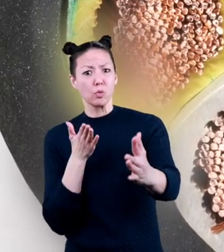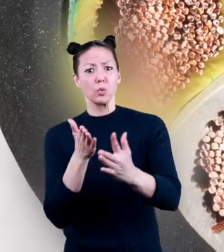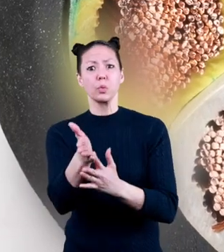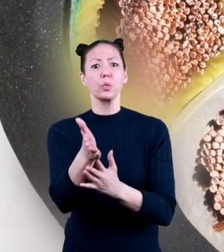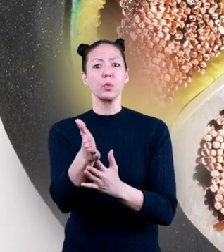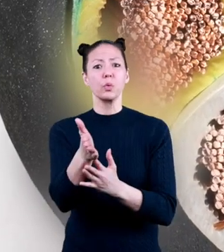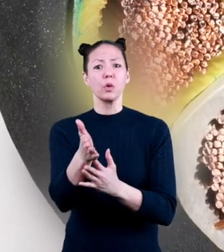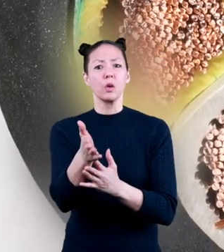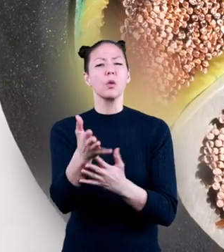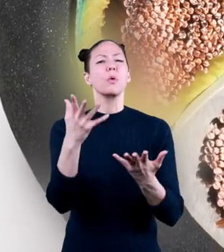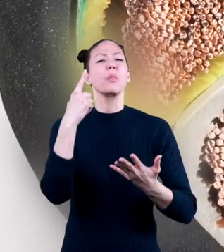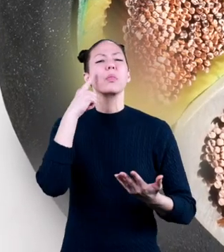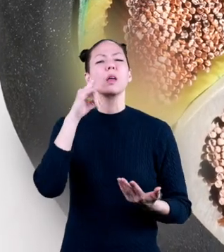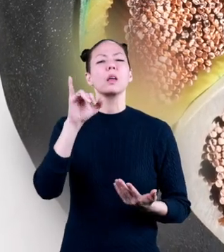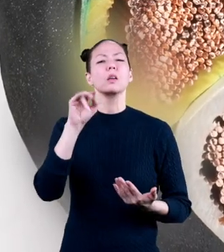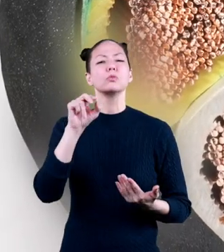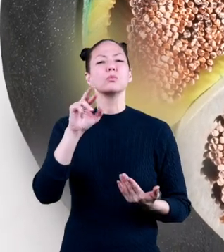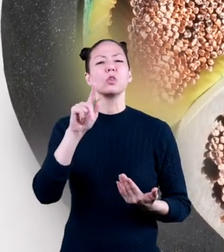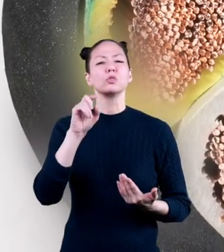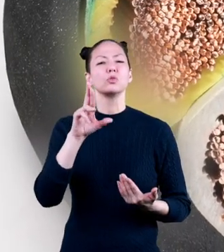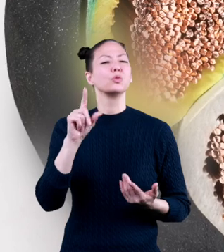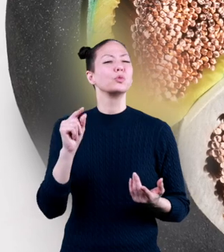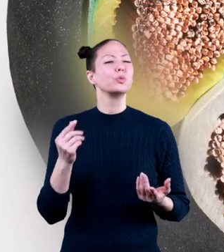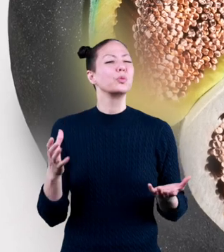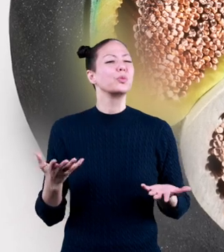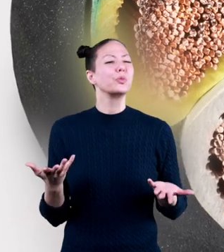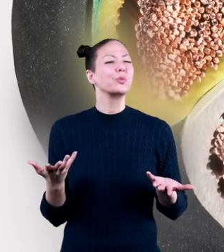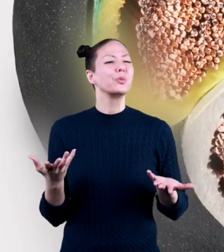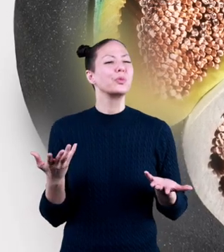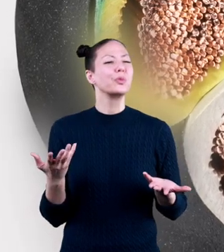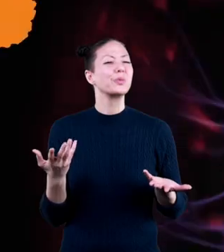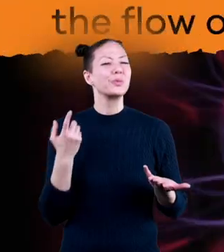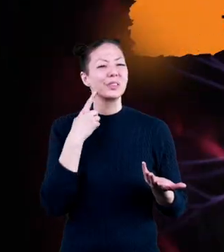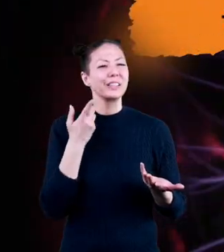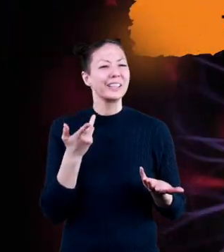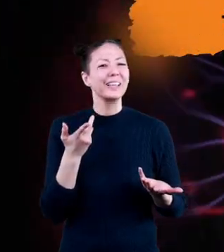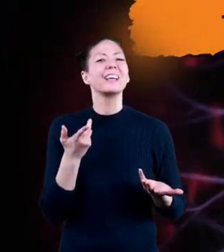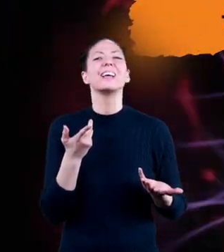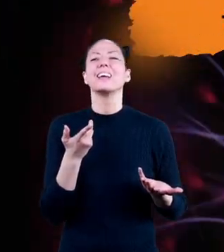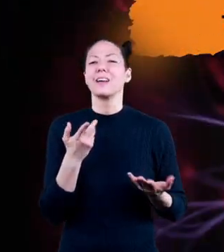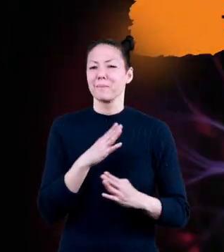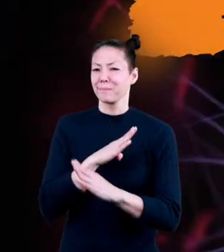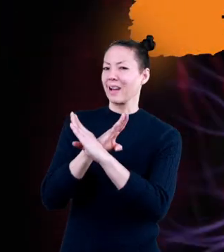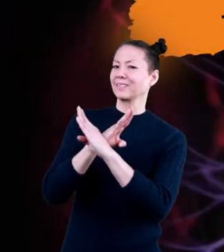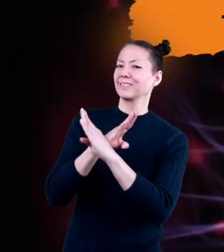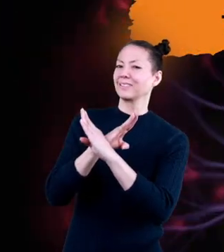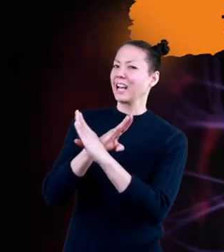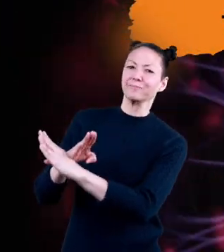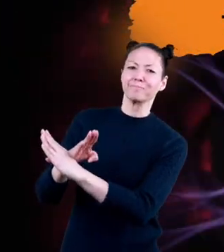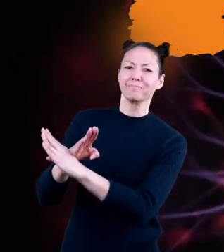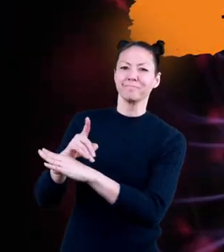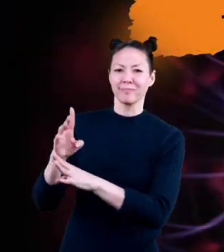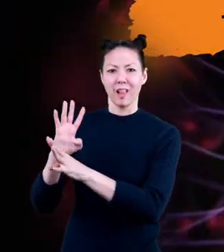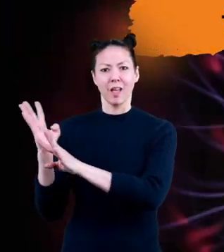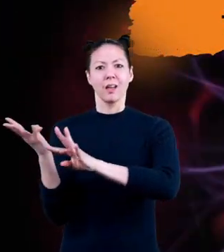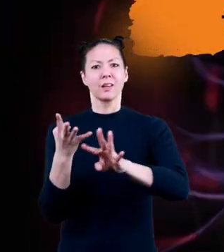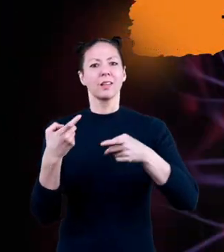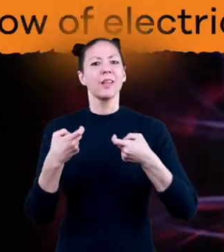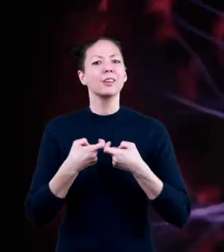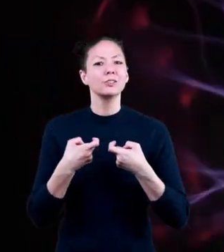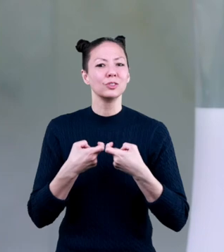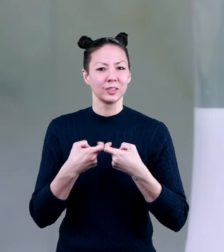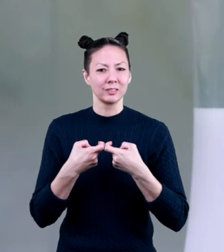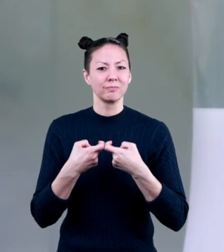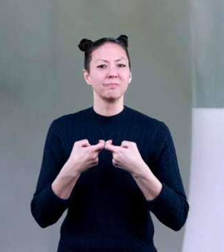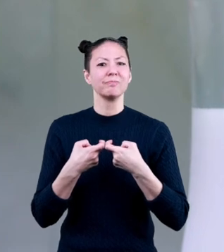then, what do you think insulators do? They block or prevent the flow of electricity.